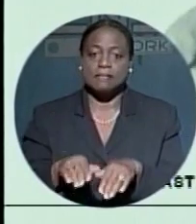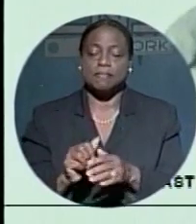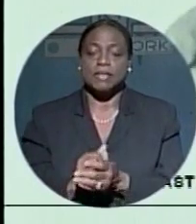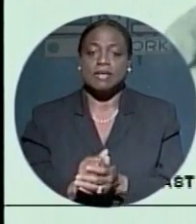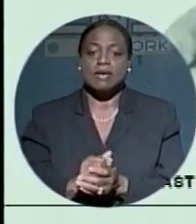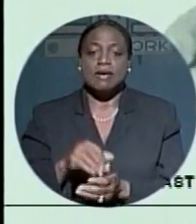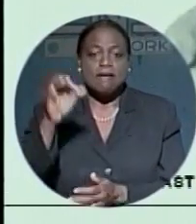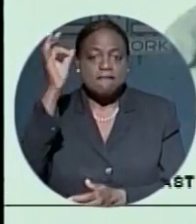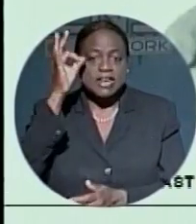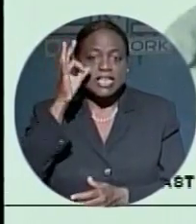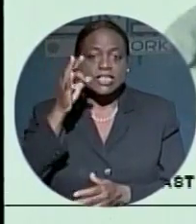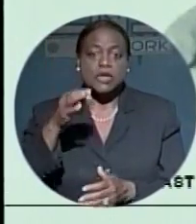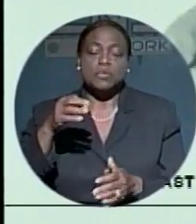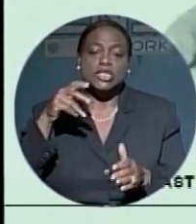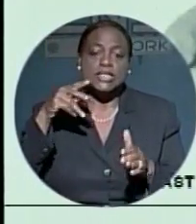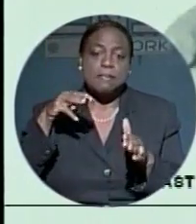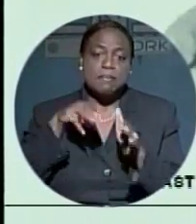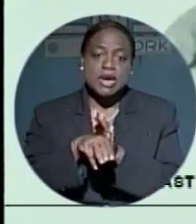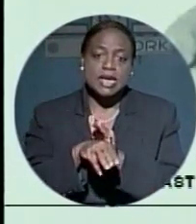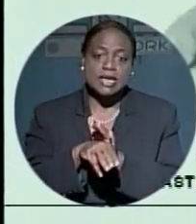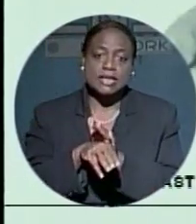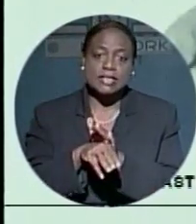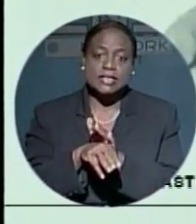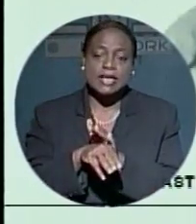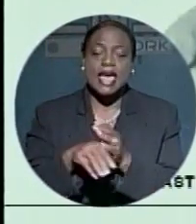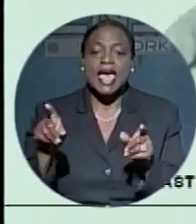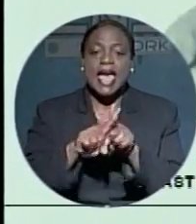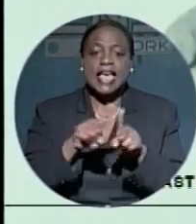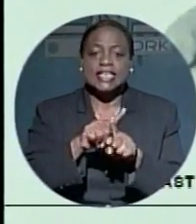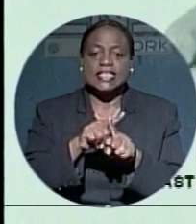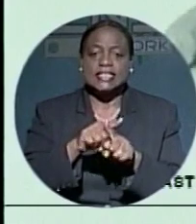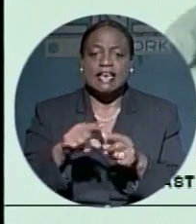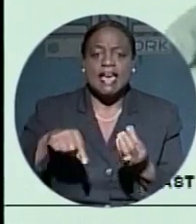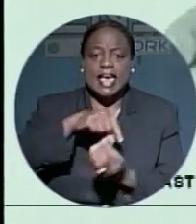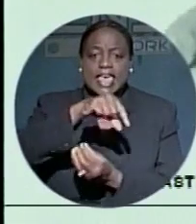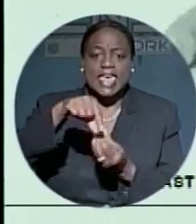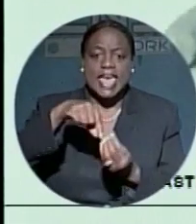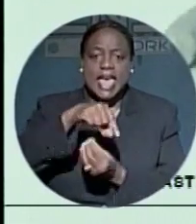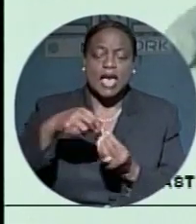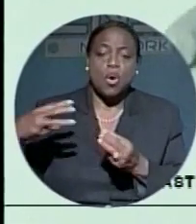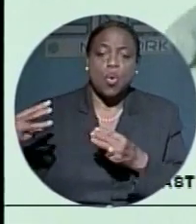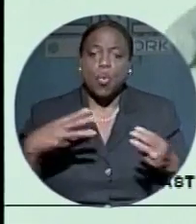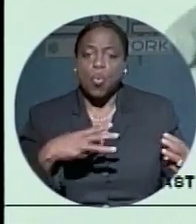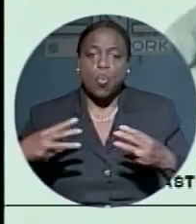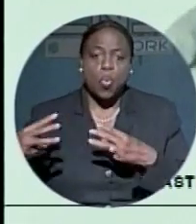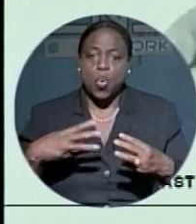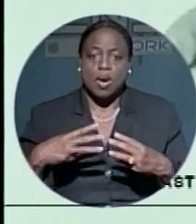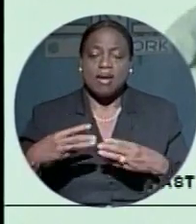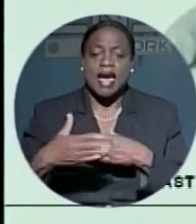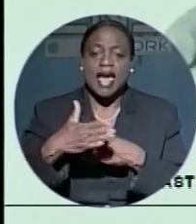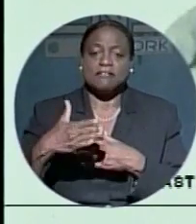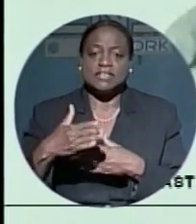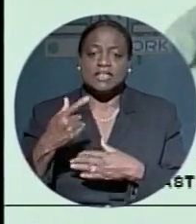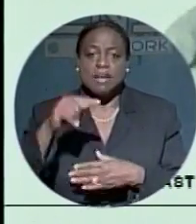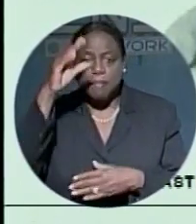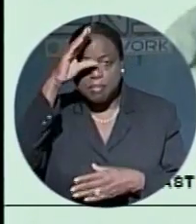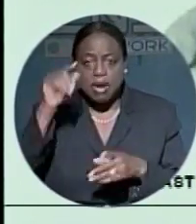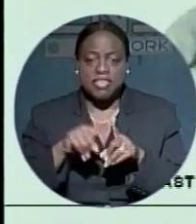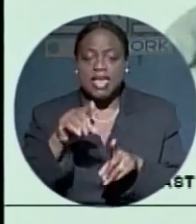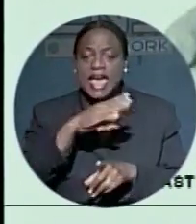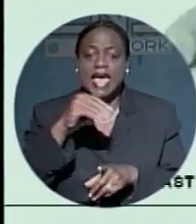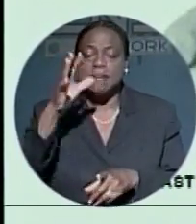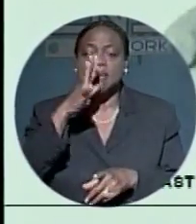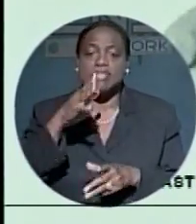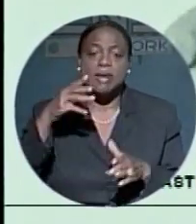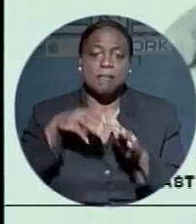near the Sandilands Primary School as a gang turf war erupted following Pratt's mother and brother's murder. Now 29-year-old